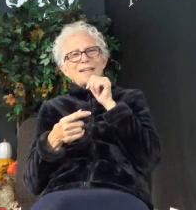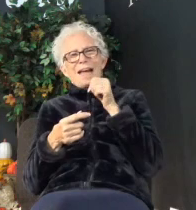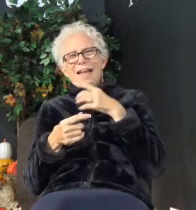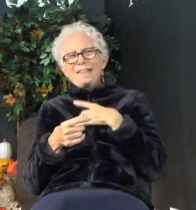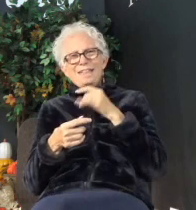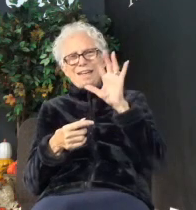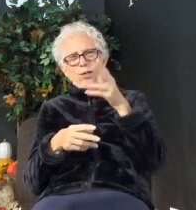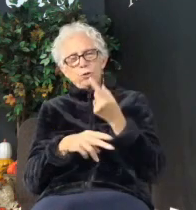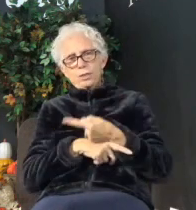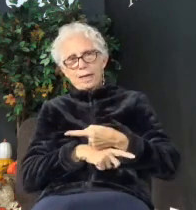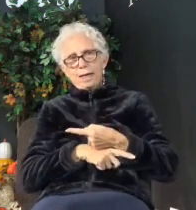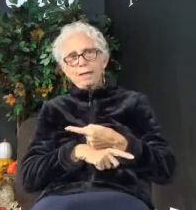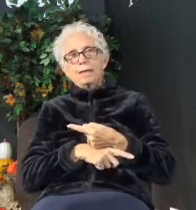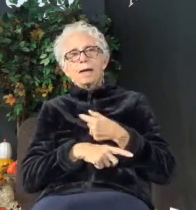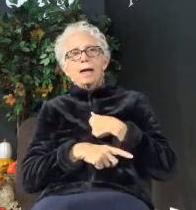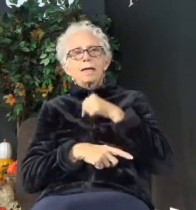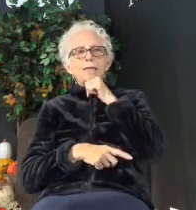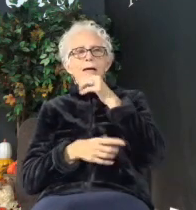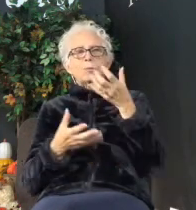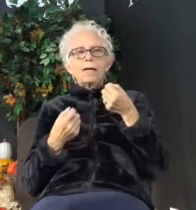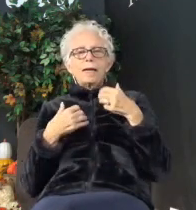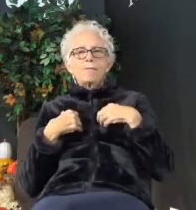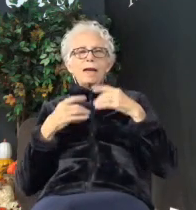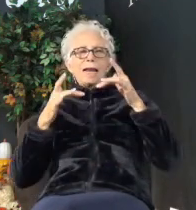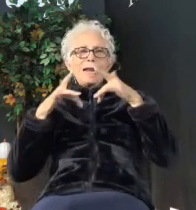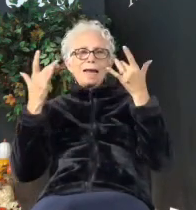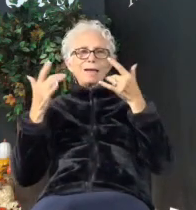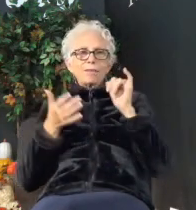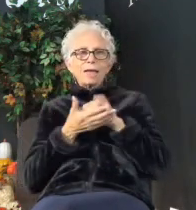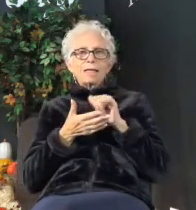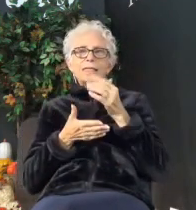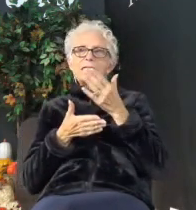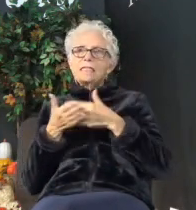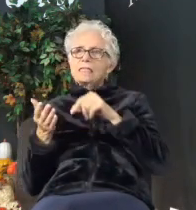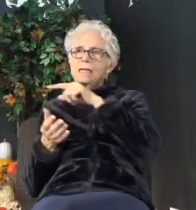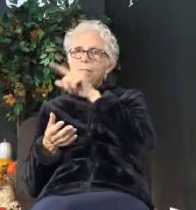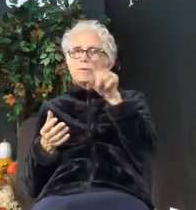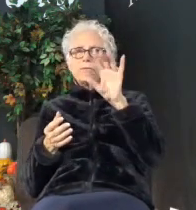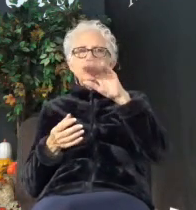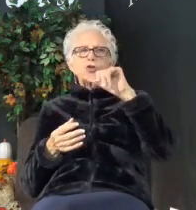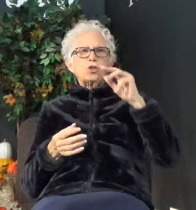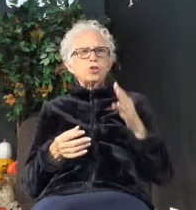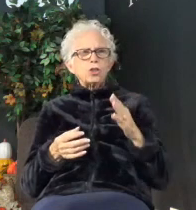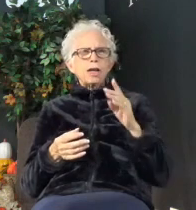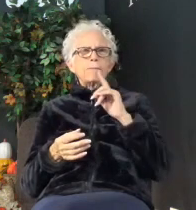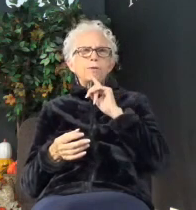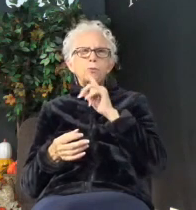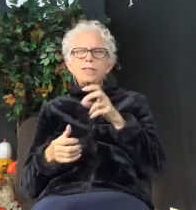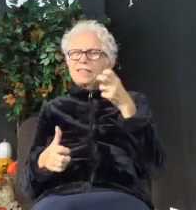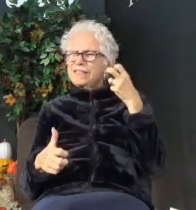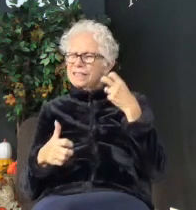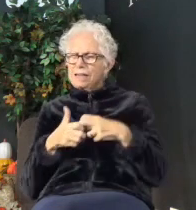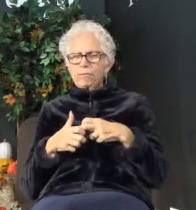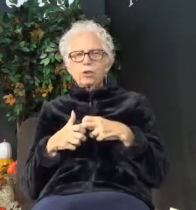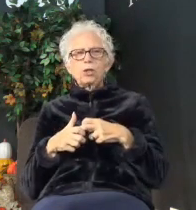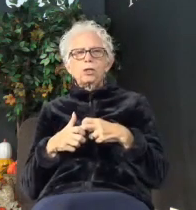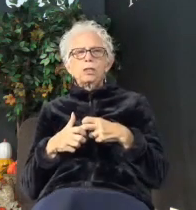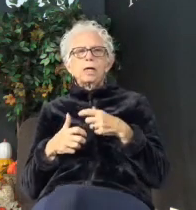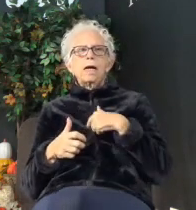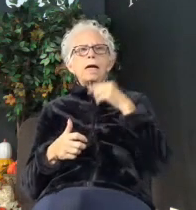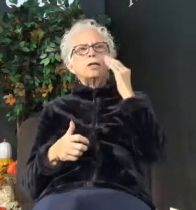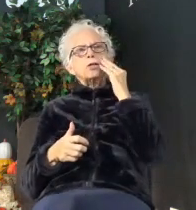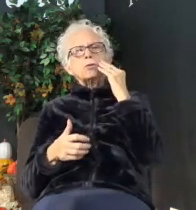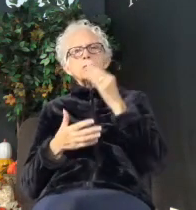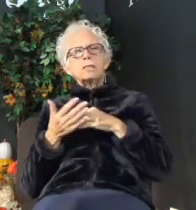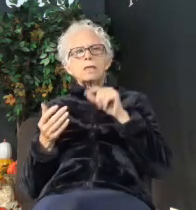Now, I don't want to make light of this because I know for some of you, your jobs are really difficult. I know for some of